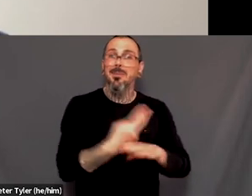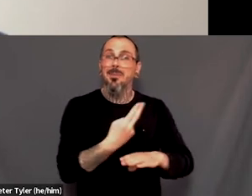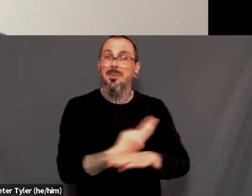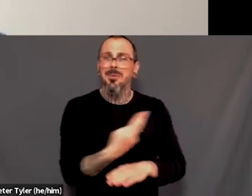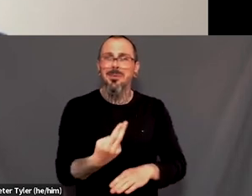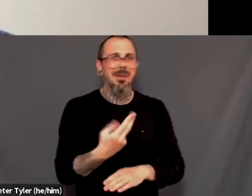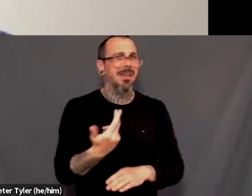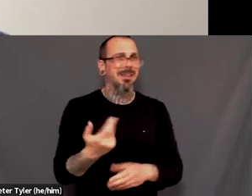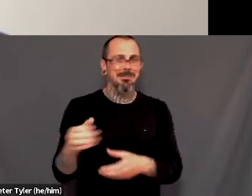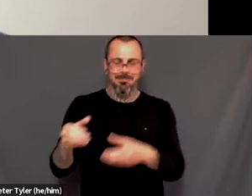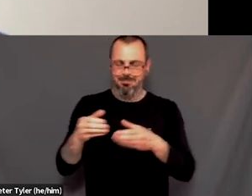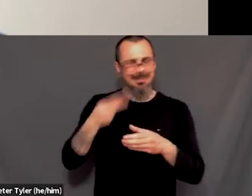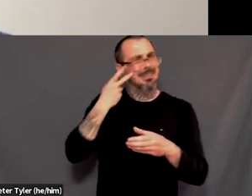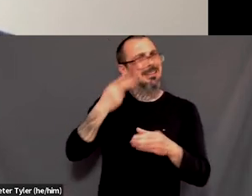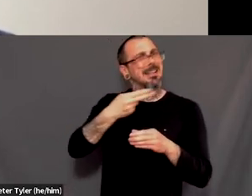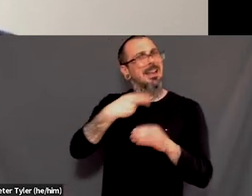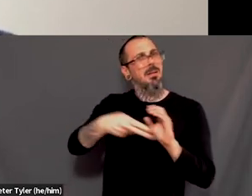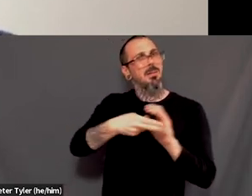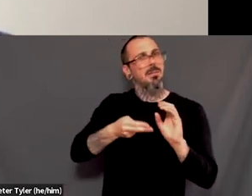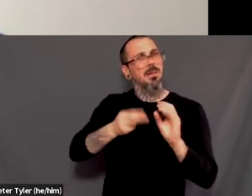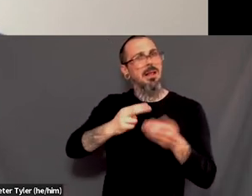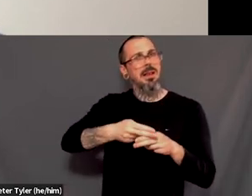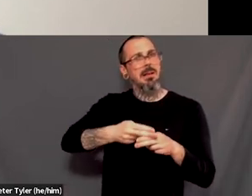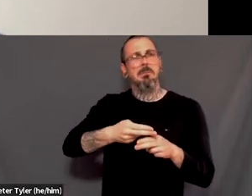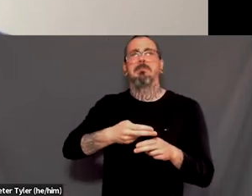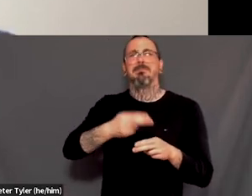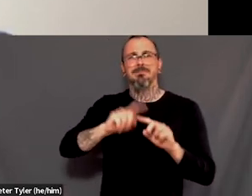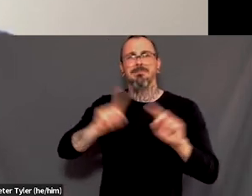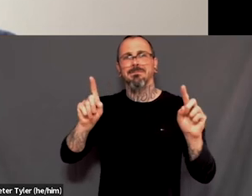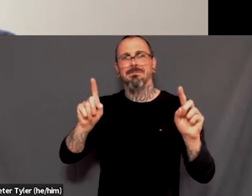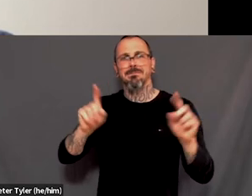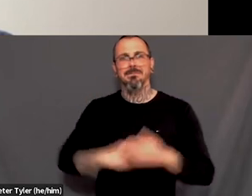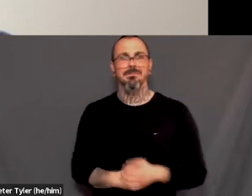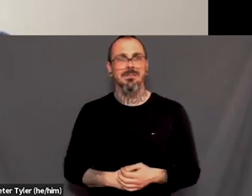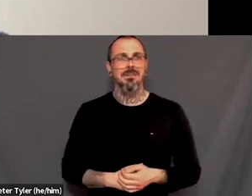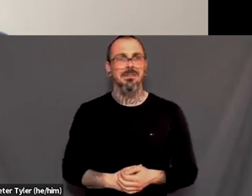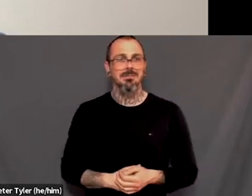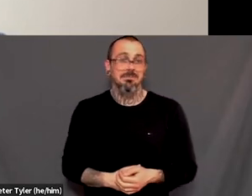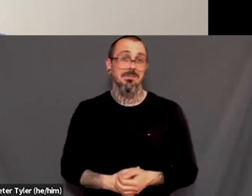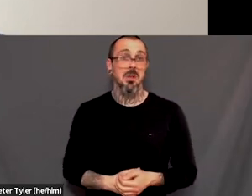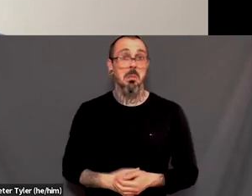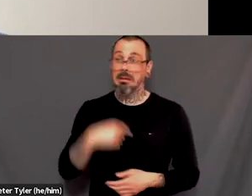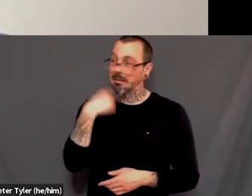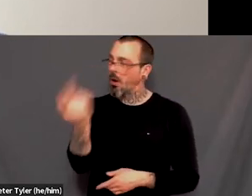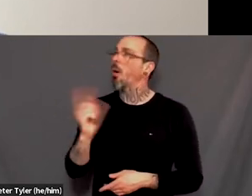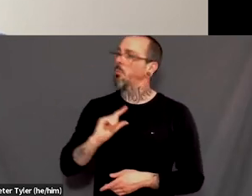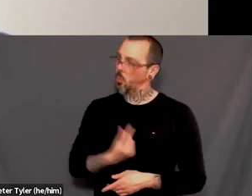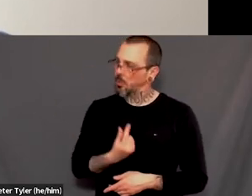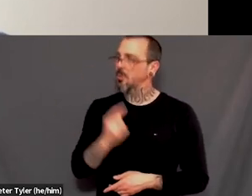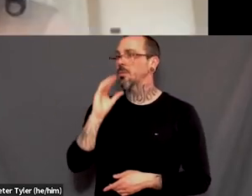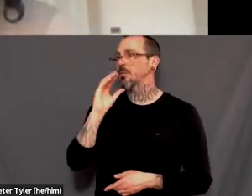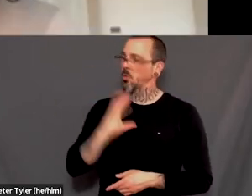I meet that I'm, that I'm queer, that I'm trans. And so, because we have to navigate that, then it makes it harder to find your people,